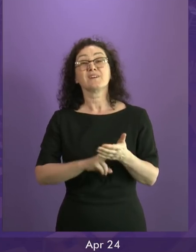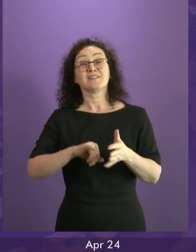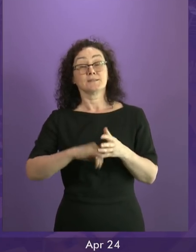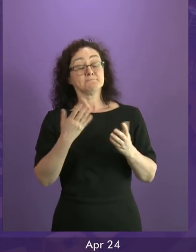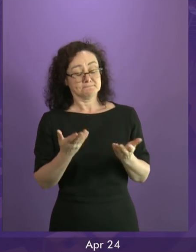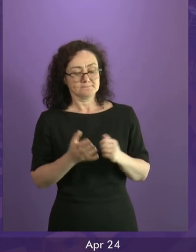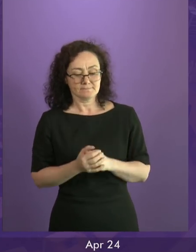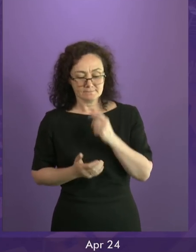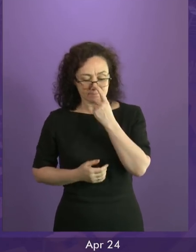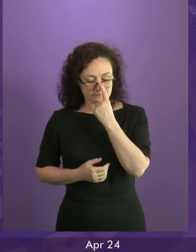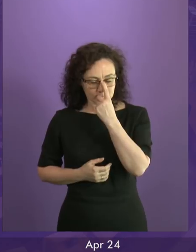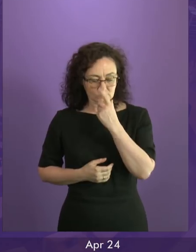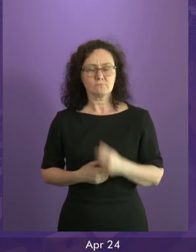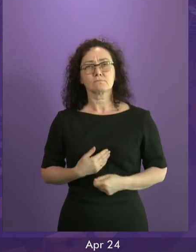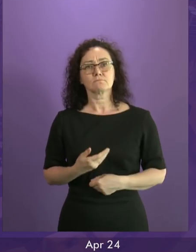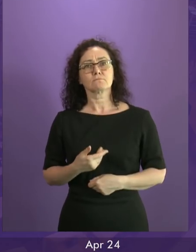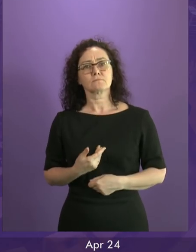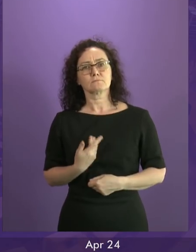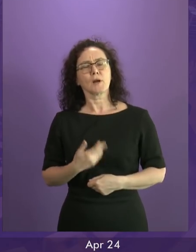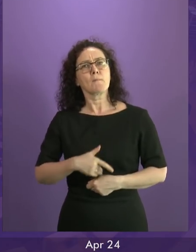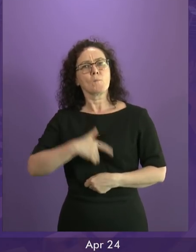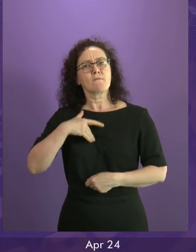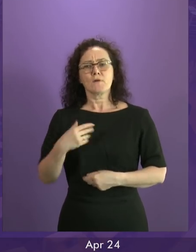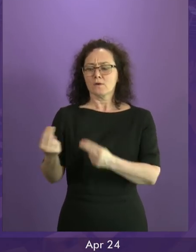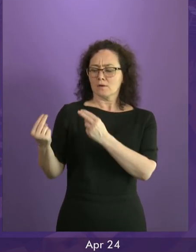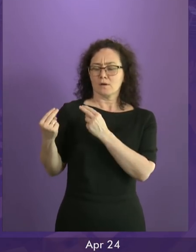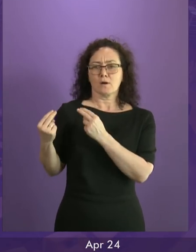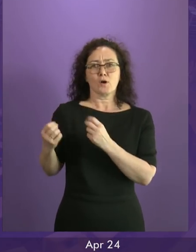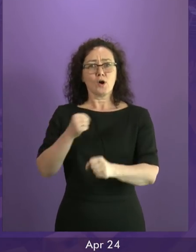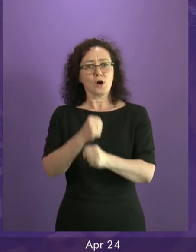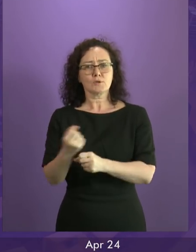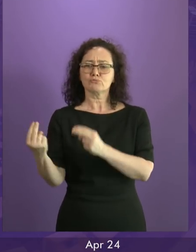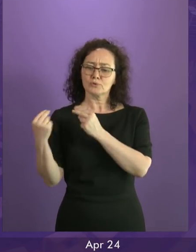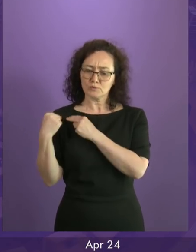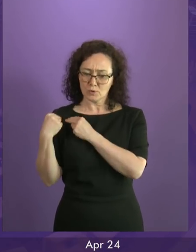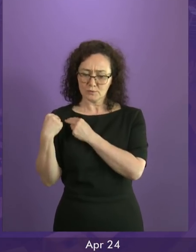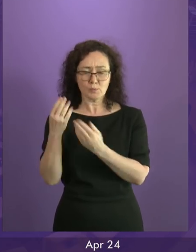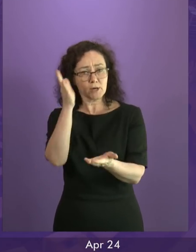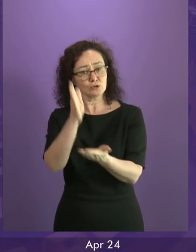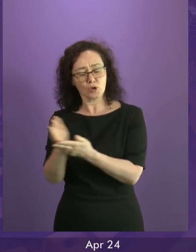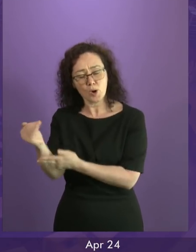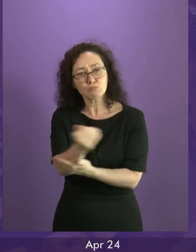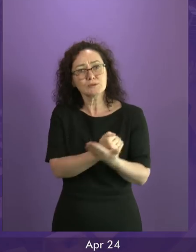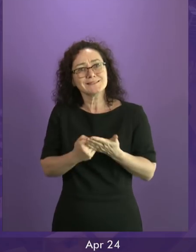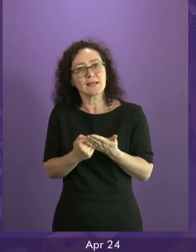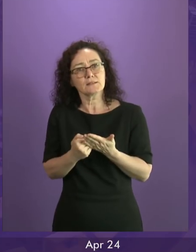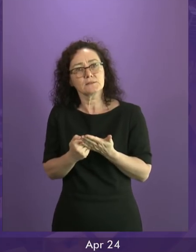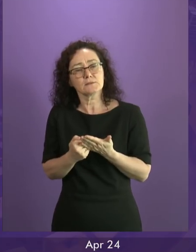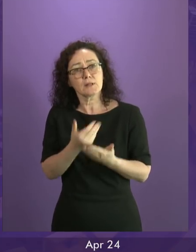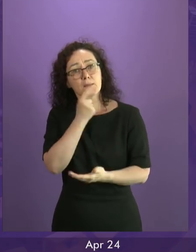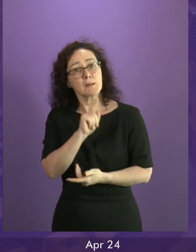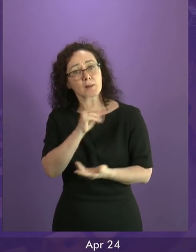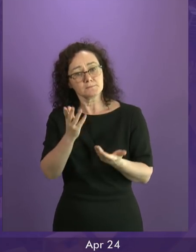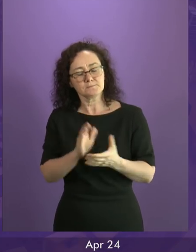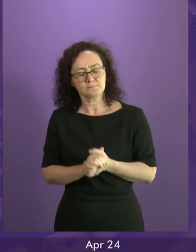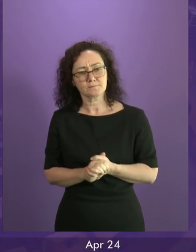way that best protects the interests of the country that they serve. And that is what my government will continue to seek to do. This